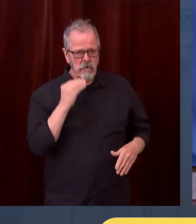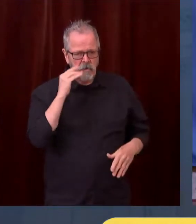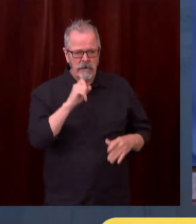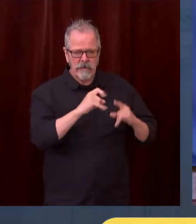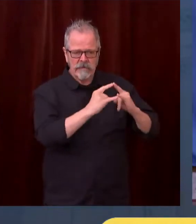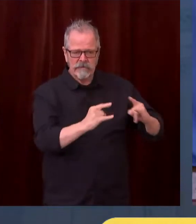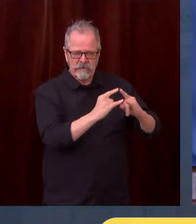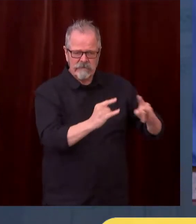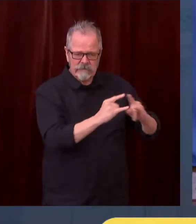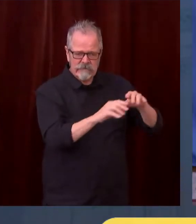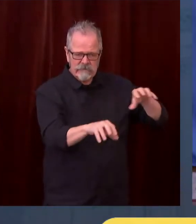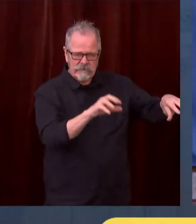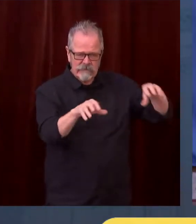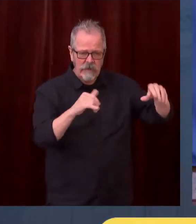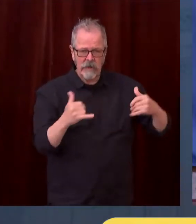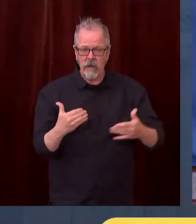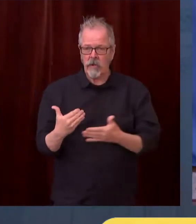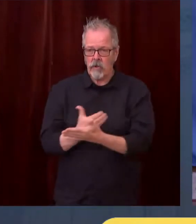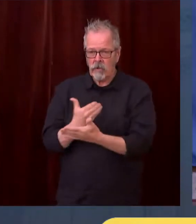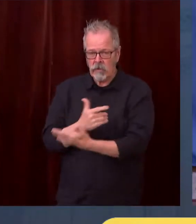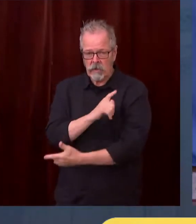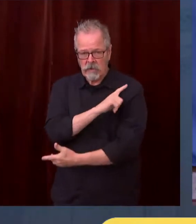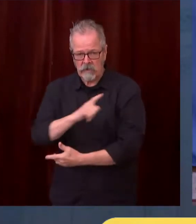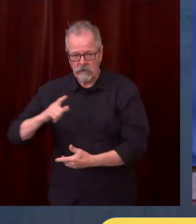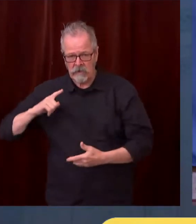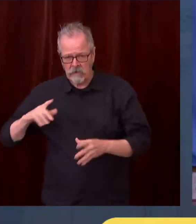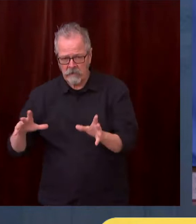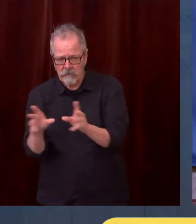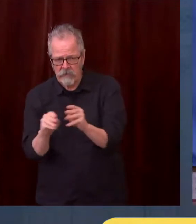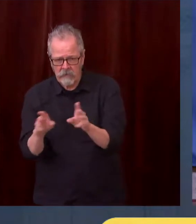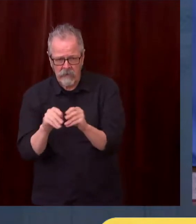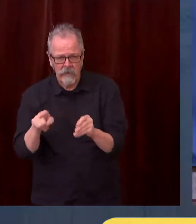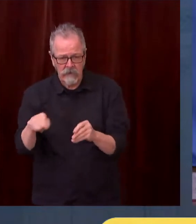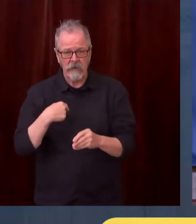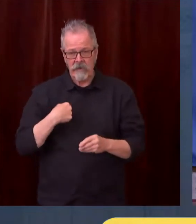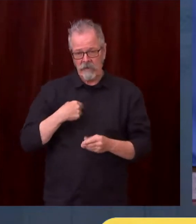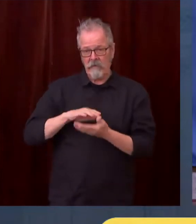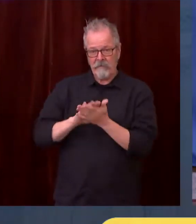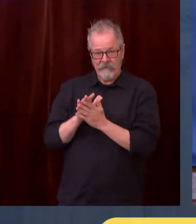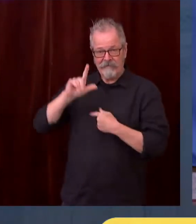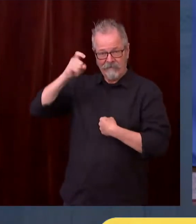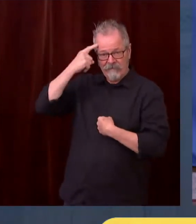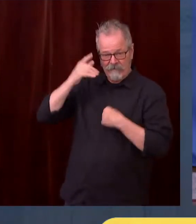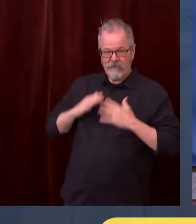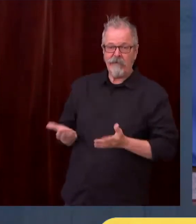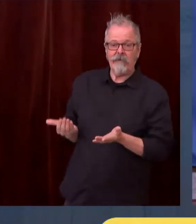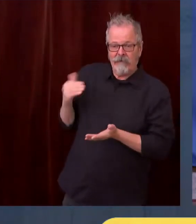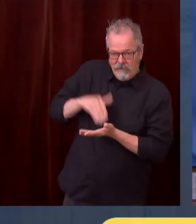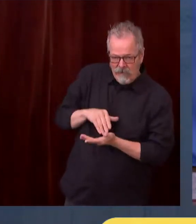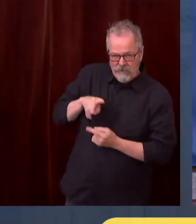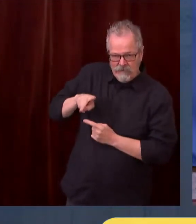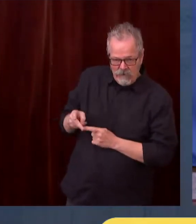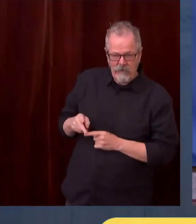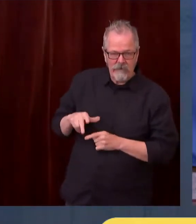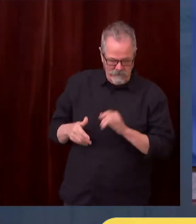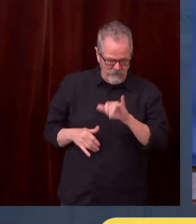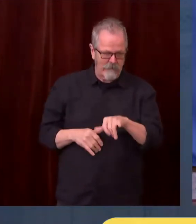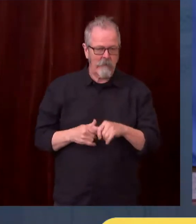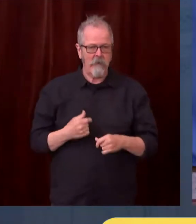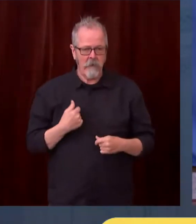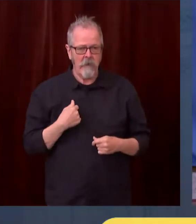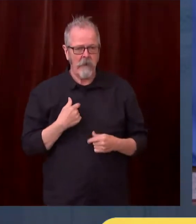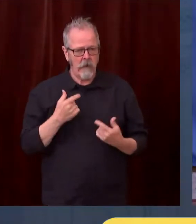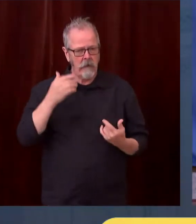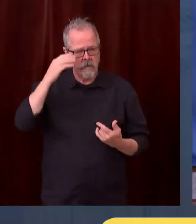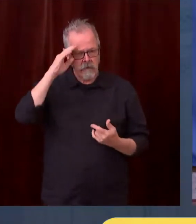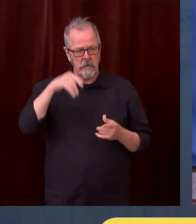forced more people into homelessness. And we now have a new source of funds, thanks to the federal government and leadership of President